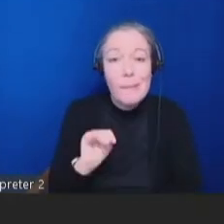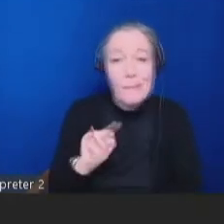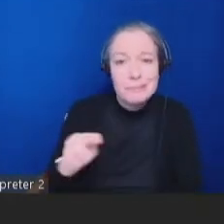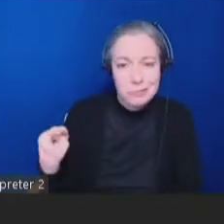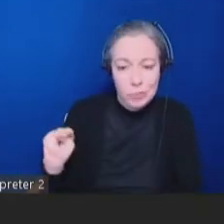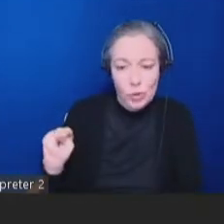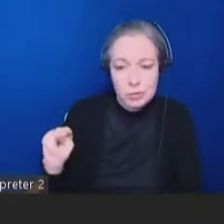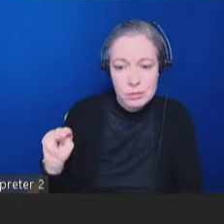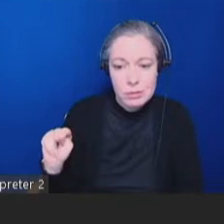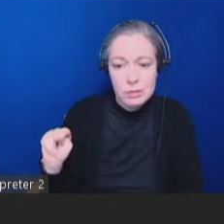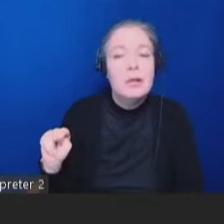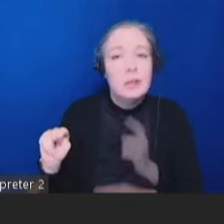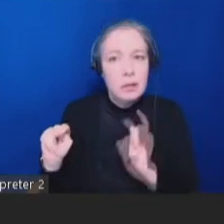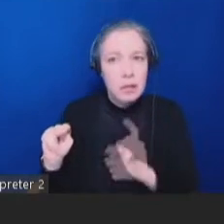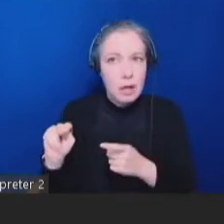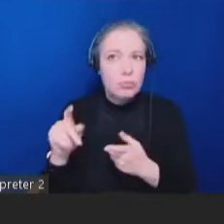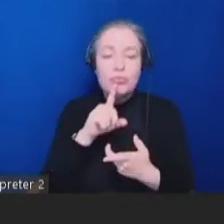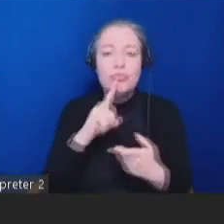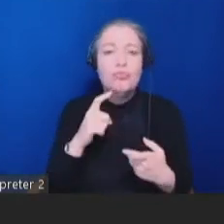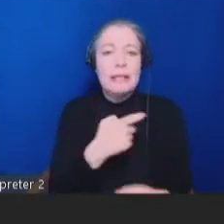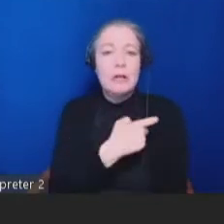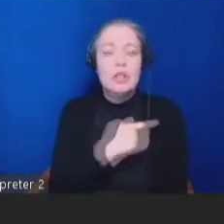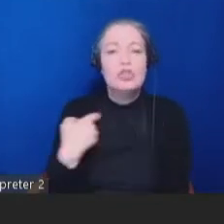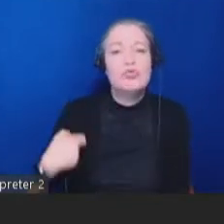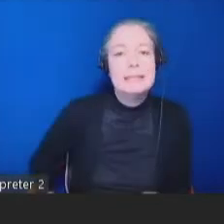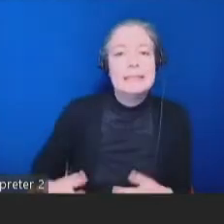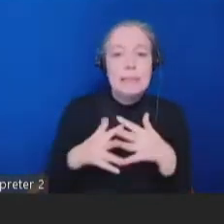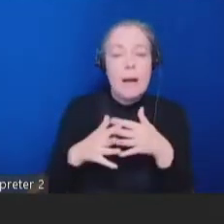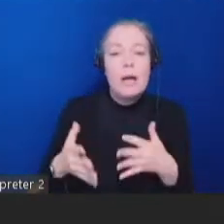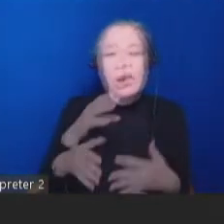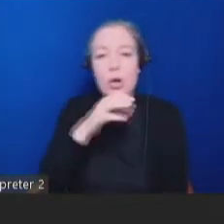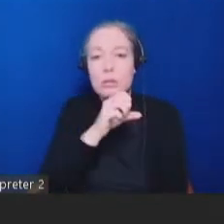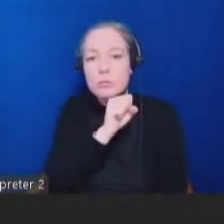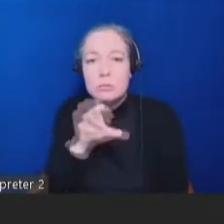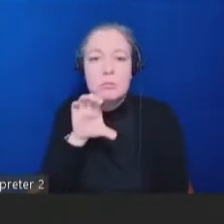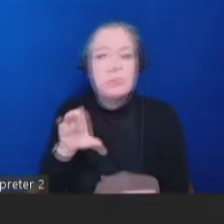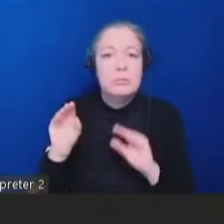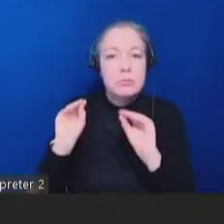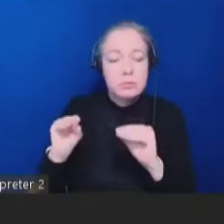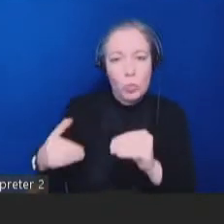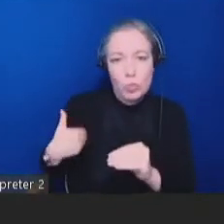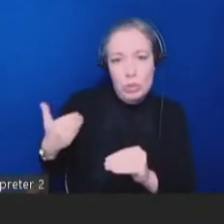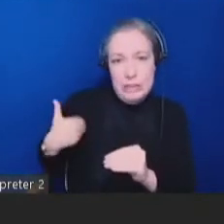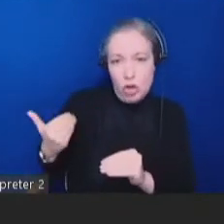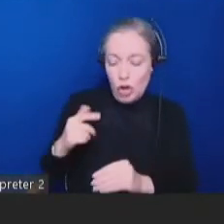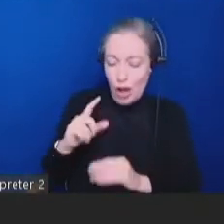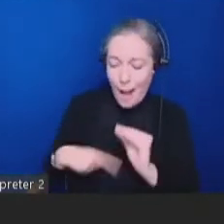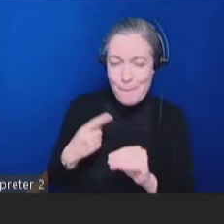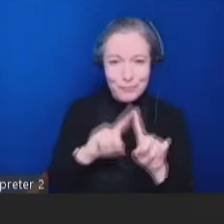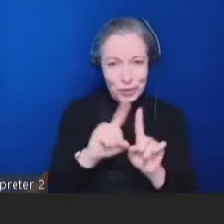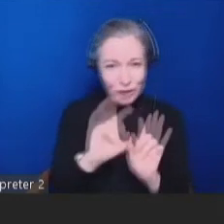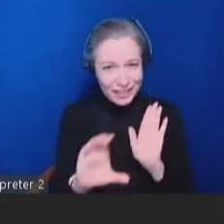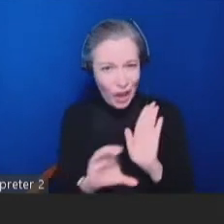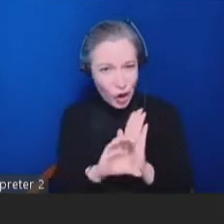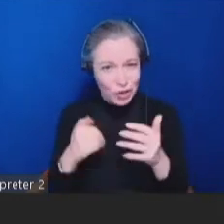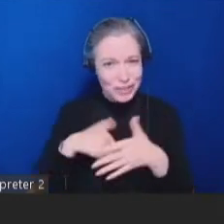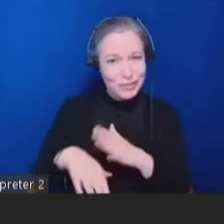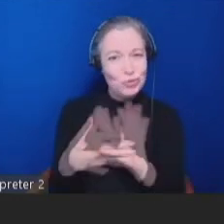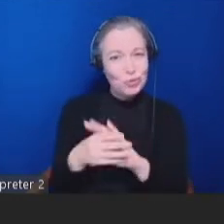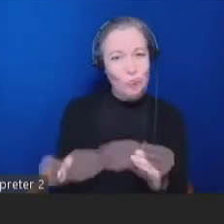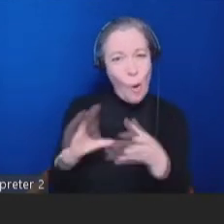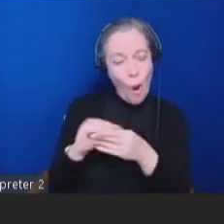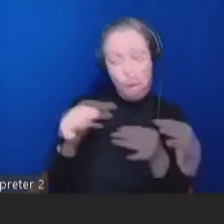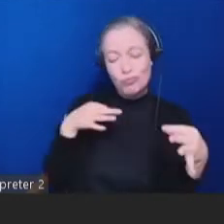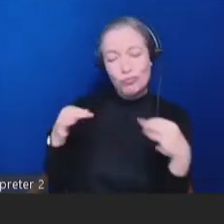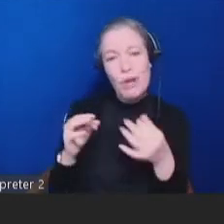Characters Festival in which Chinese American older adults taught younger generations about Chinese characters, how they were created and